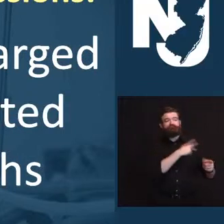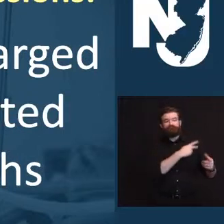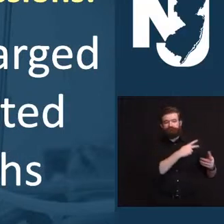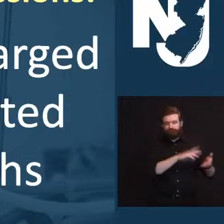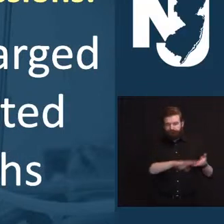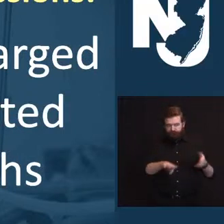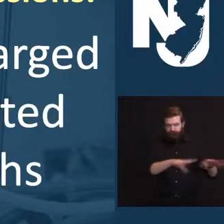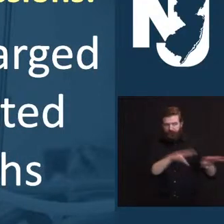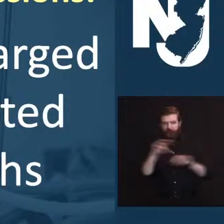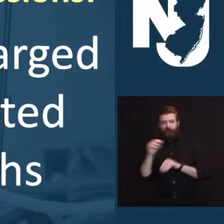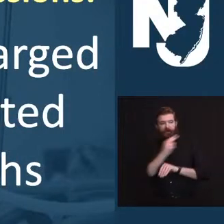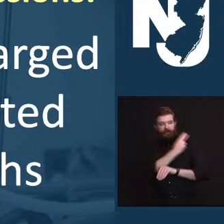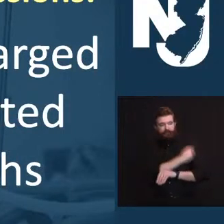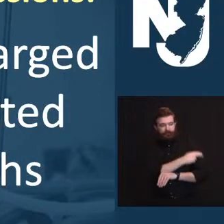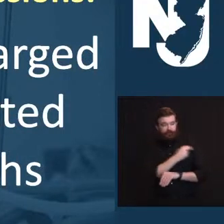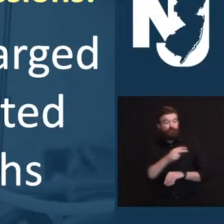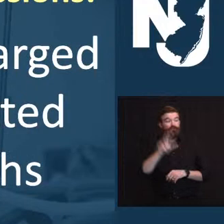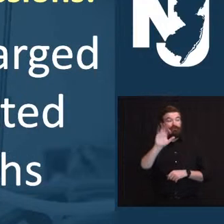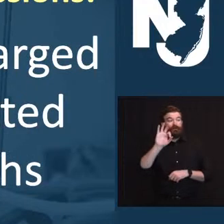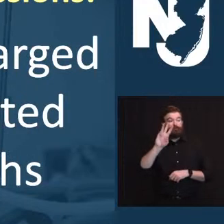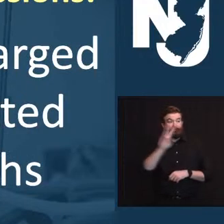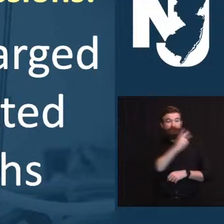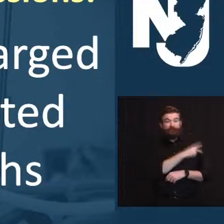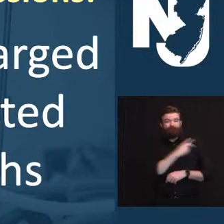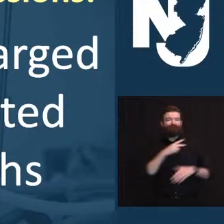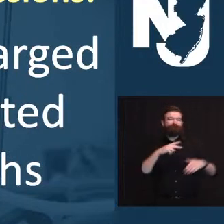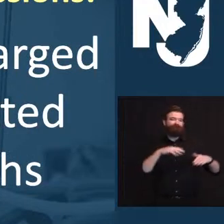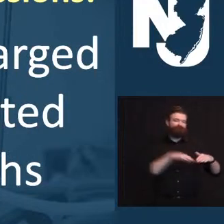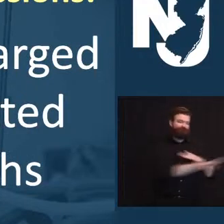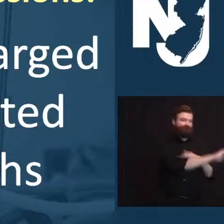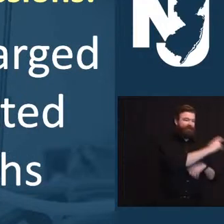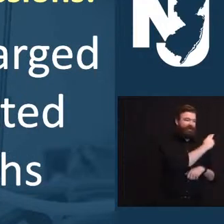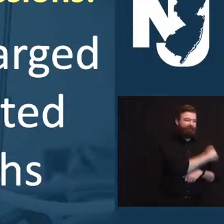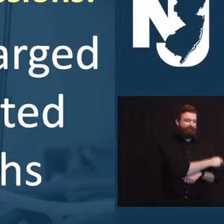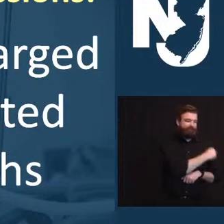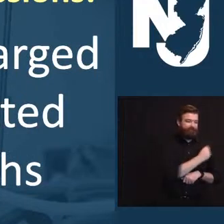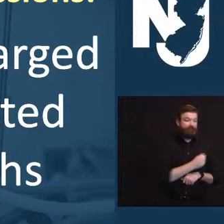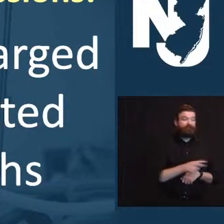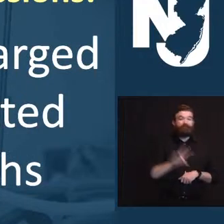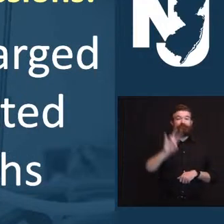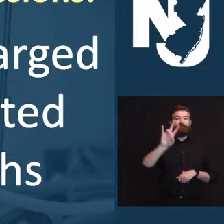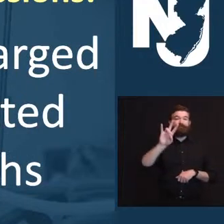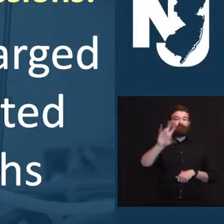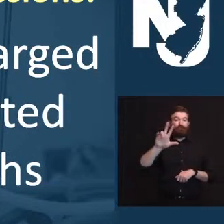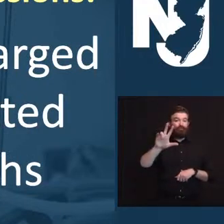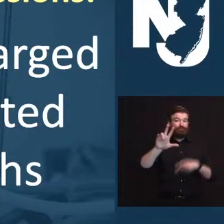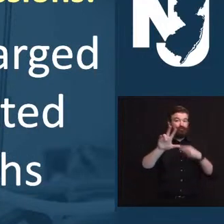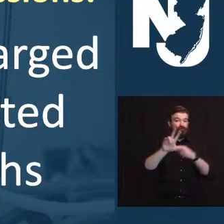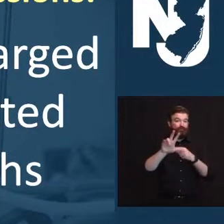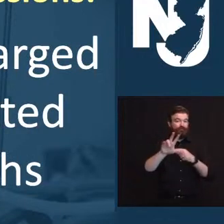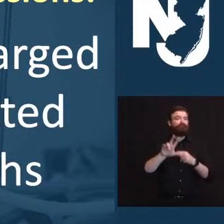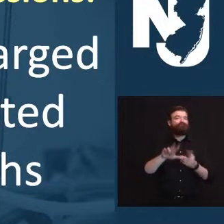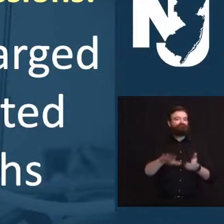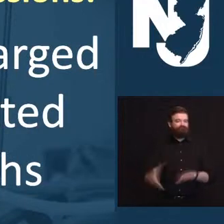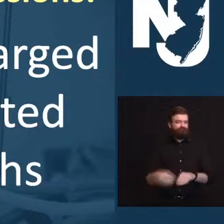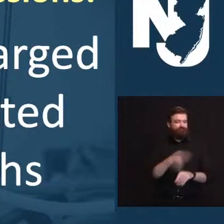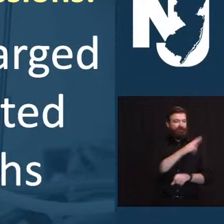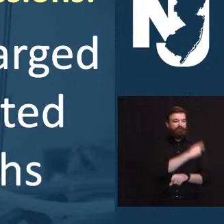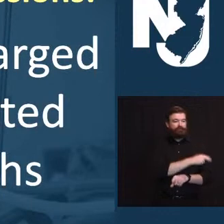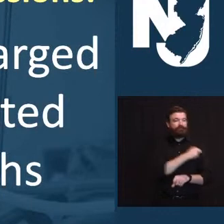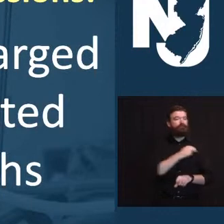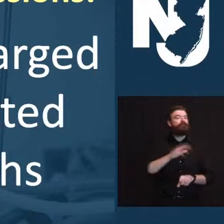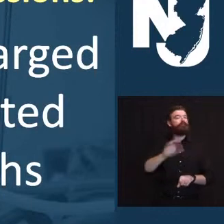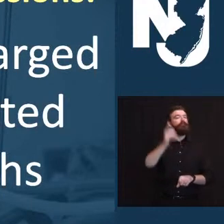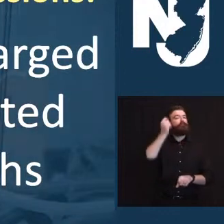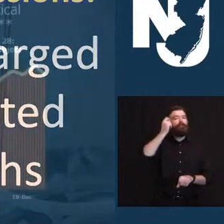And there were, and again, this is apples to oranges, just because these are not yet confirmed, 73 in-hospital deaths. There